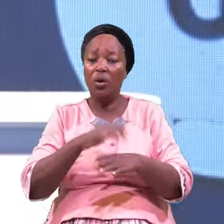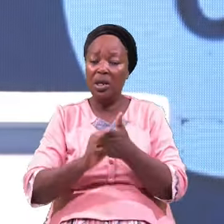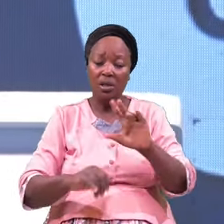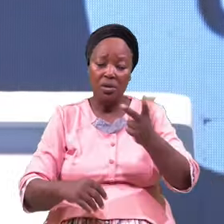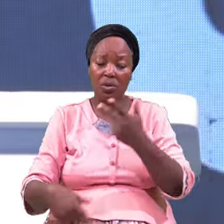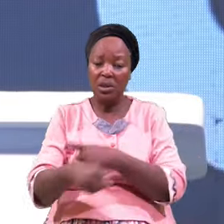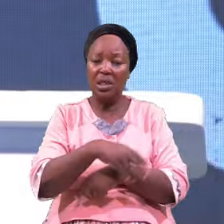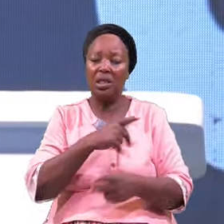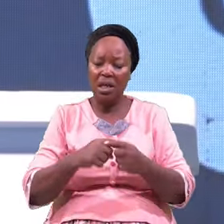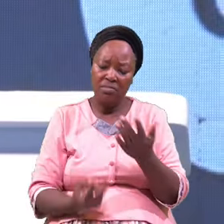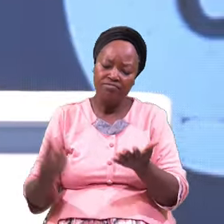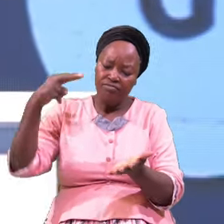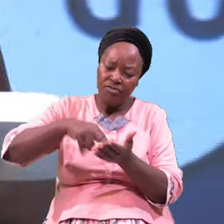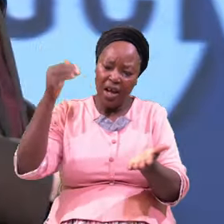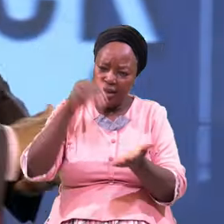Rose Again